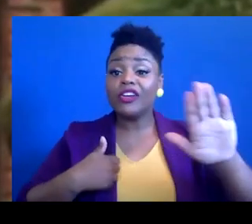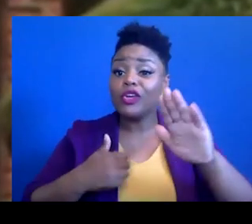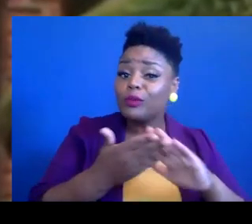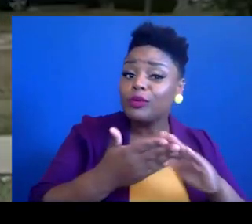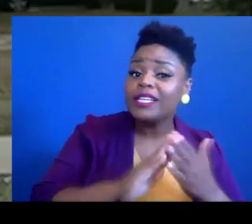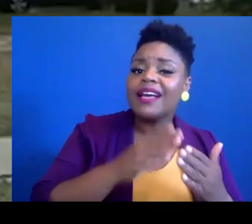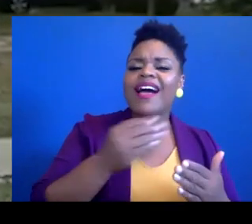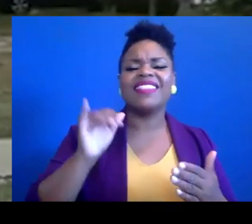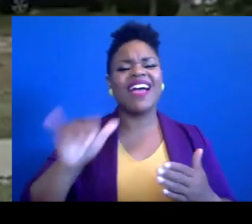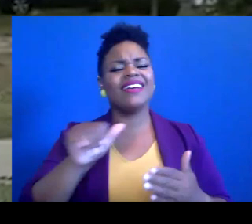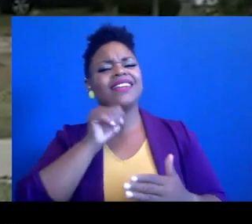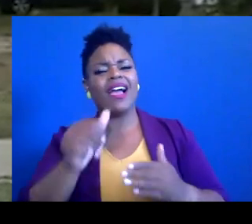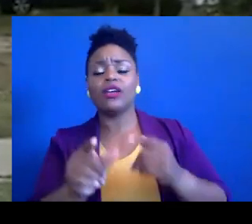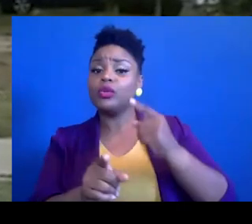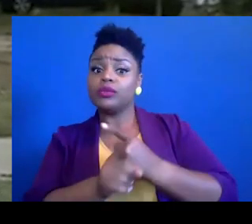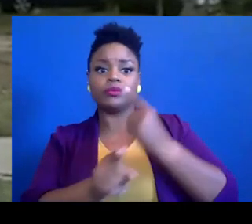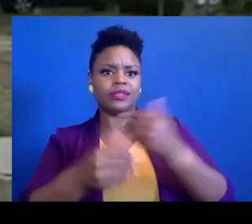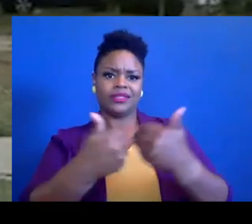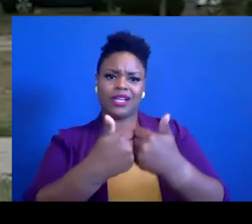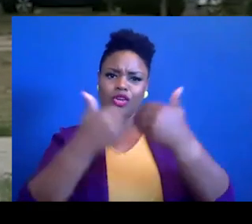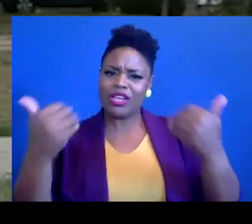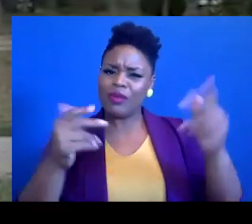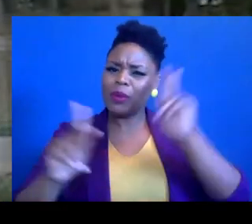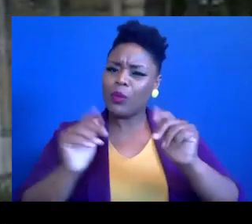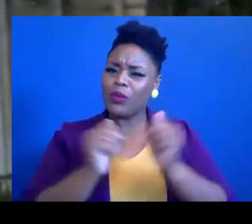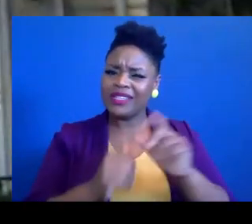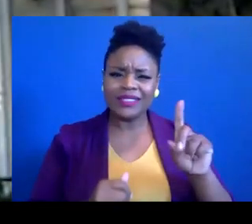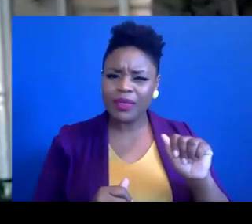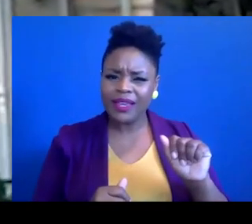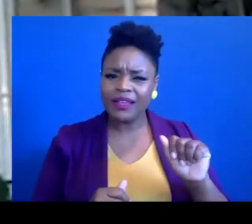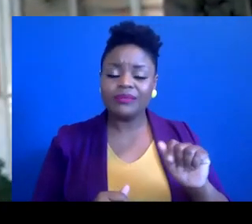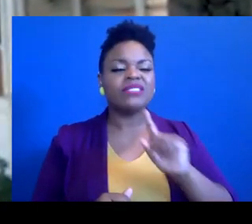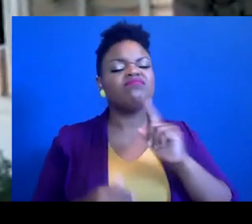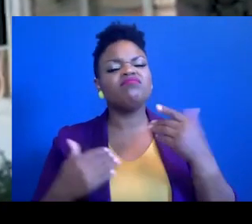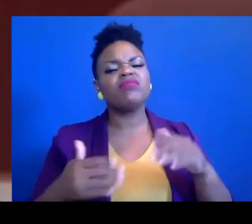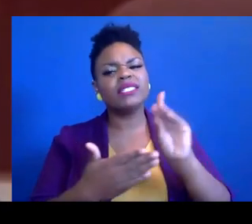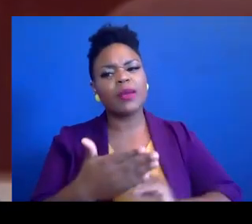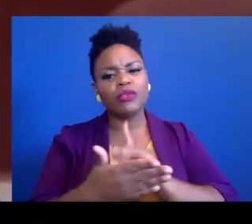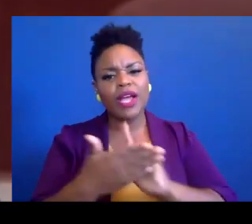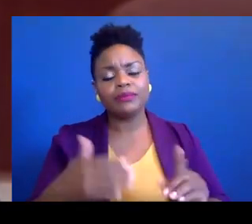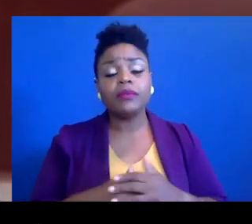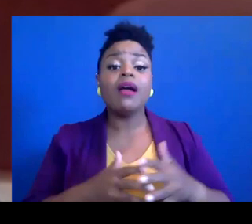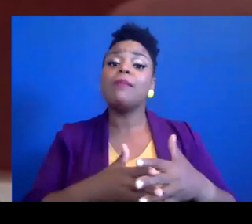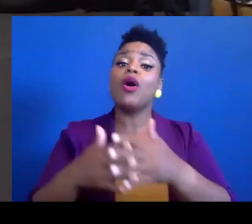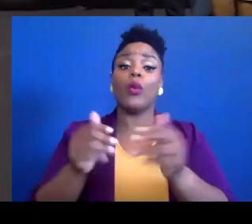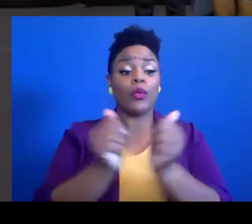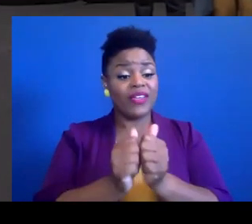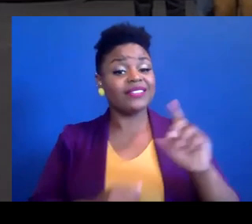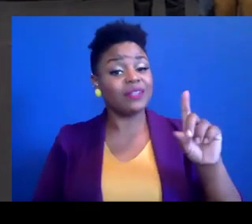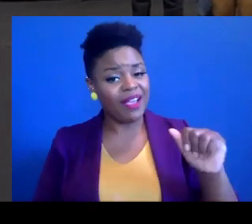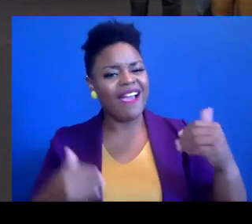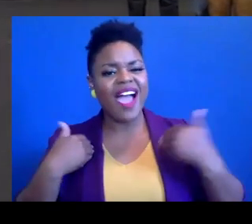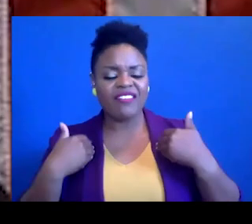and that unjustified segregation of people with disabilities is discriminatory. Americans with Disabilities